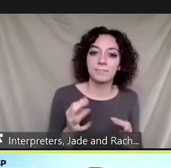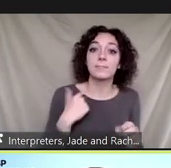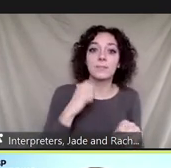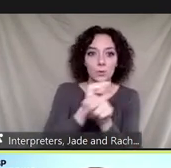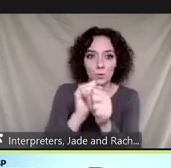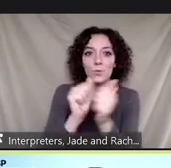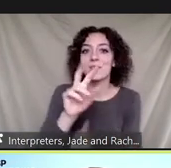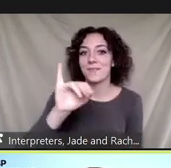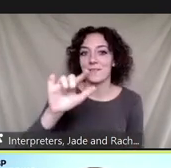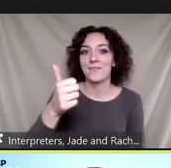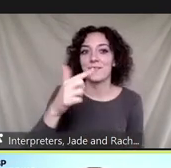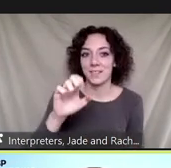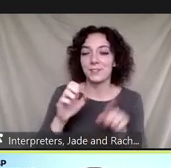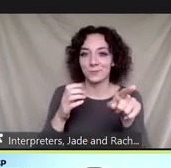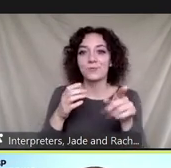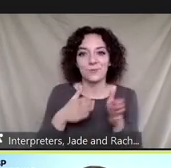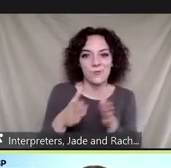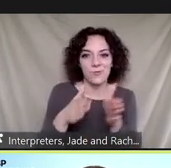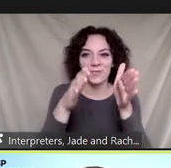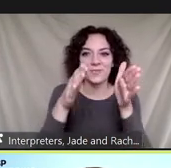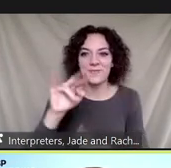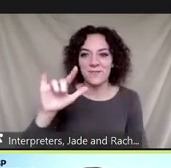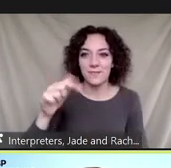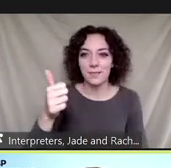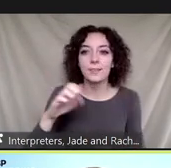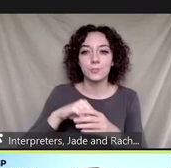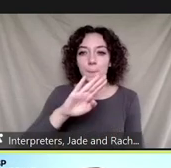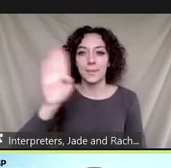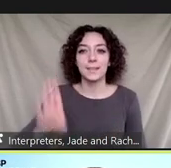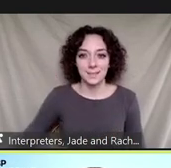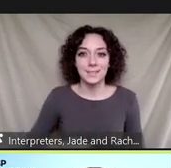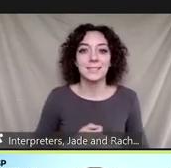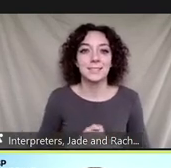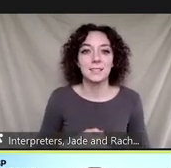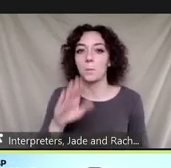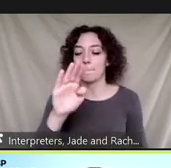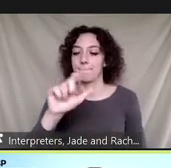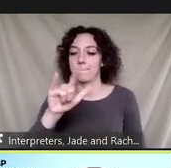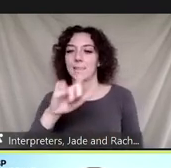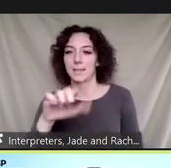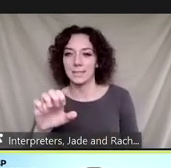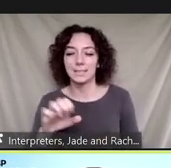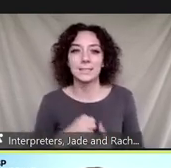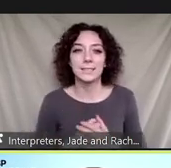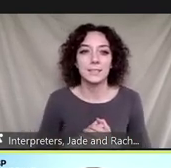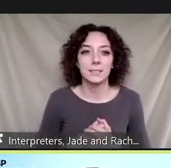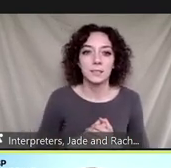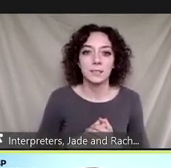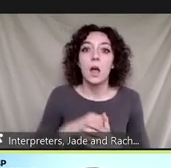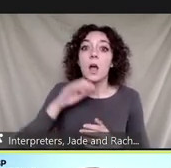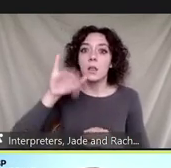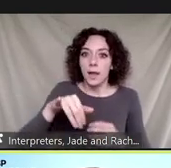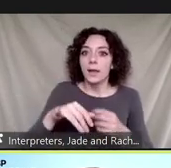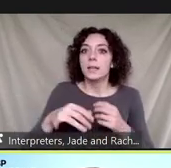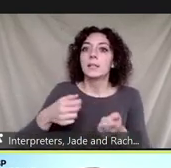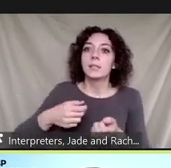2015 and maintain and the main method for managing their waste is burning burying and dumping trash in the river the